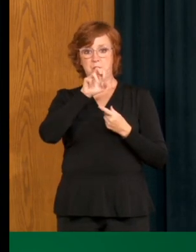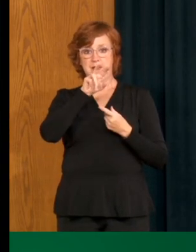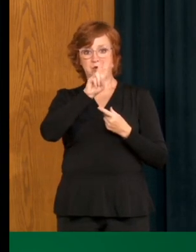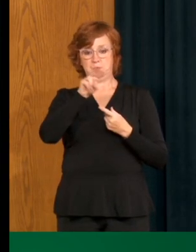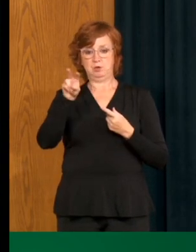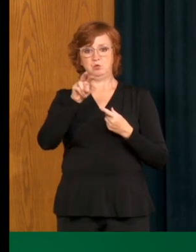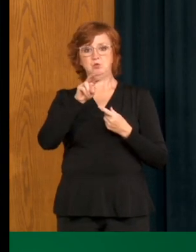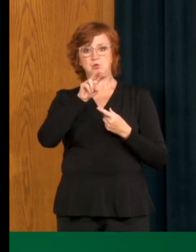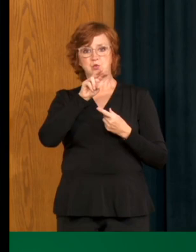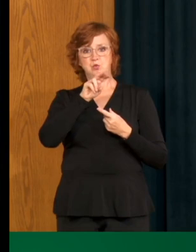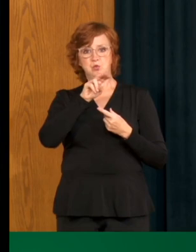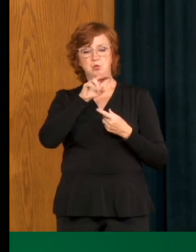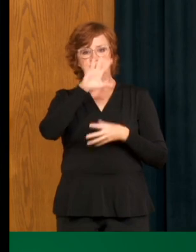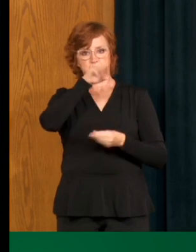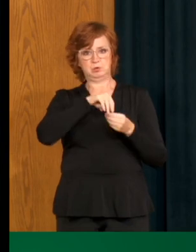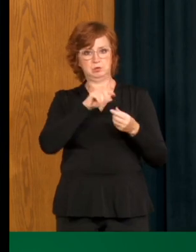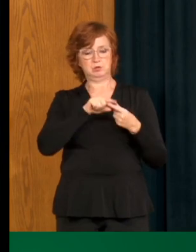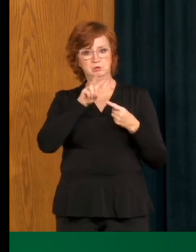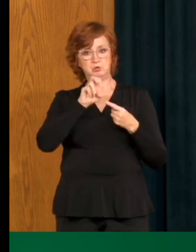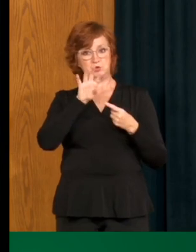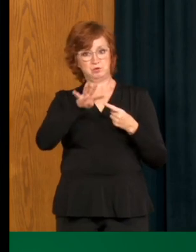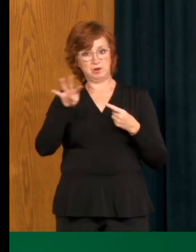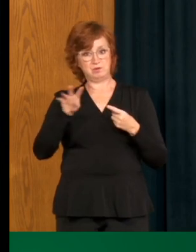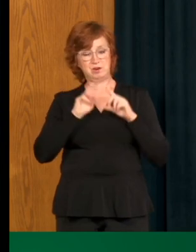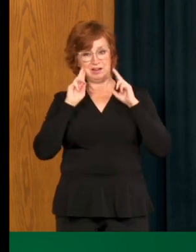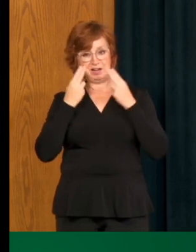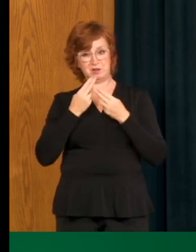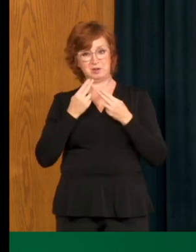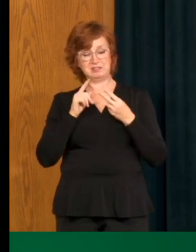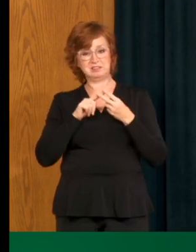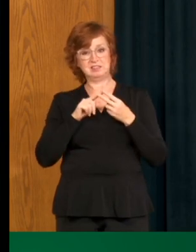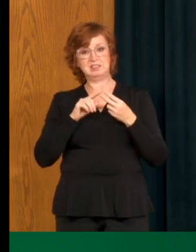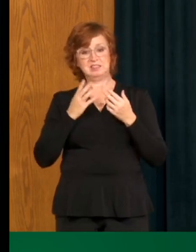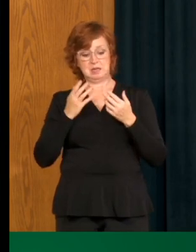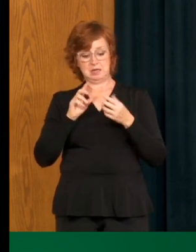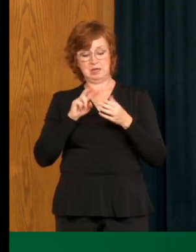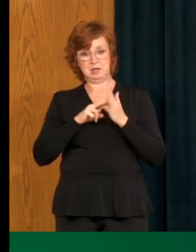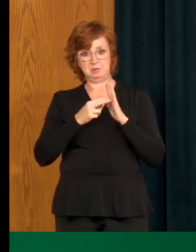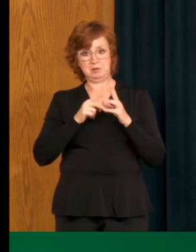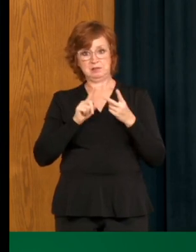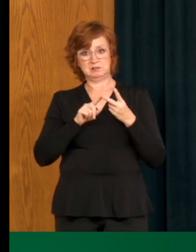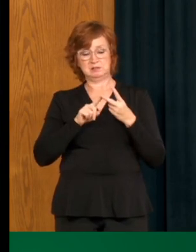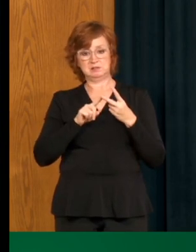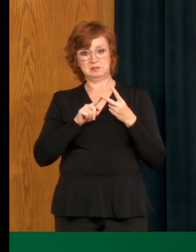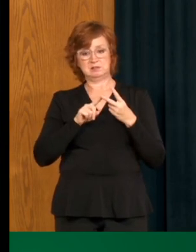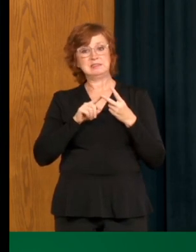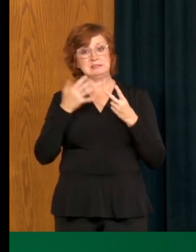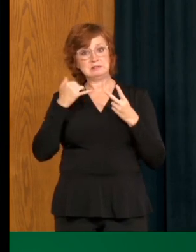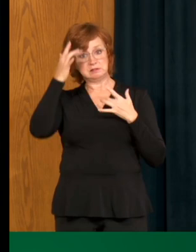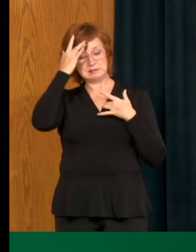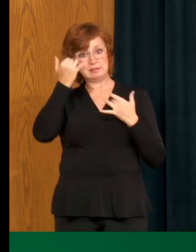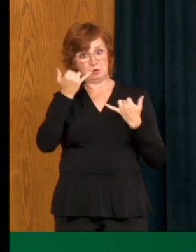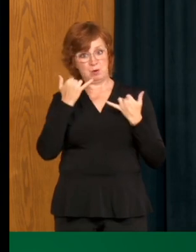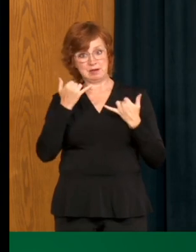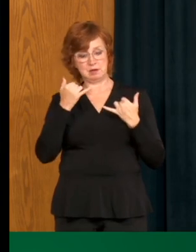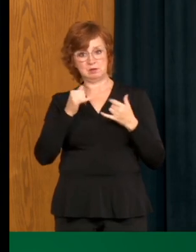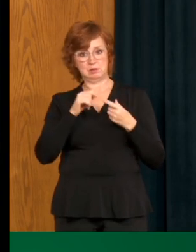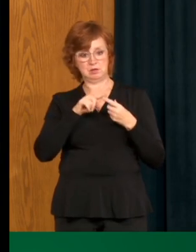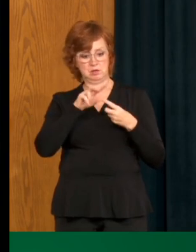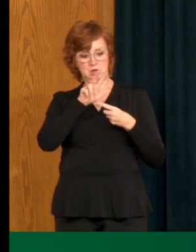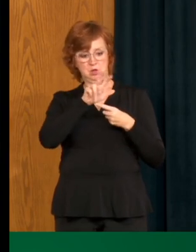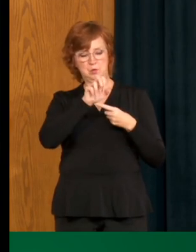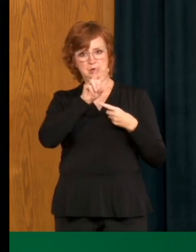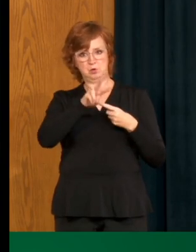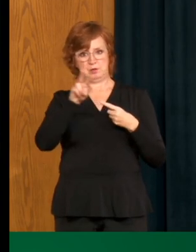244 of those cases are in our Hutterite communities. This brings us up to over 300 cases. Those are active cases, 244 of 322.